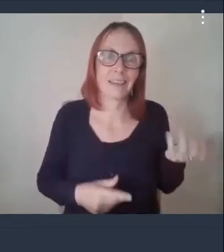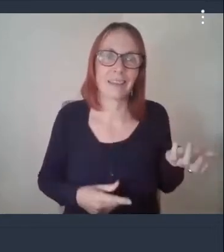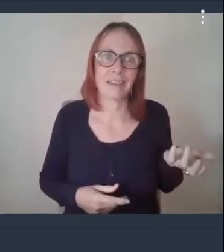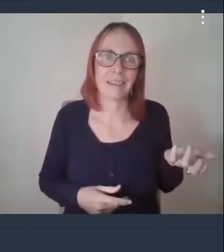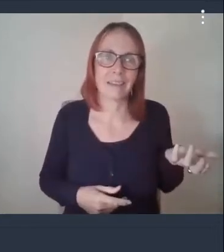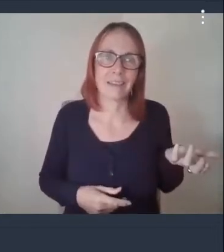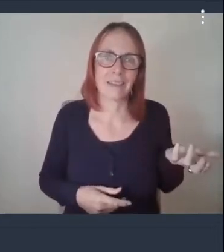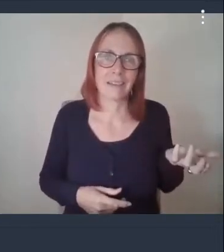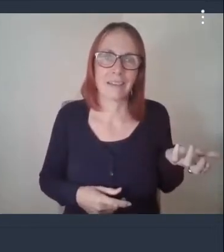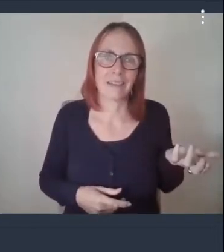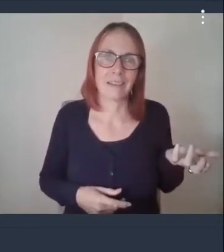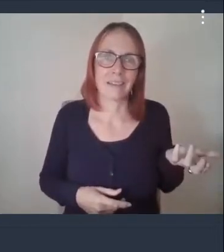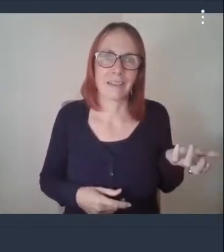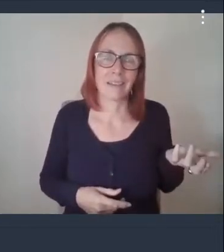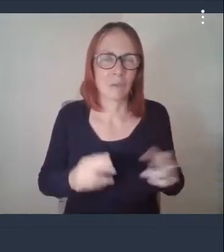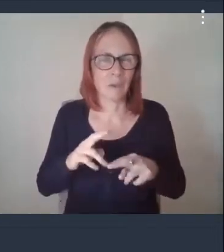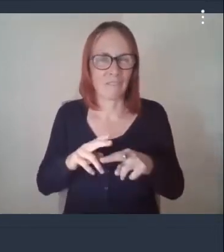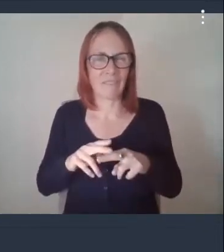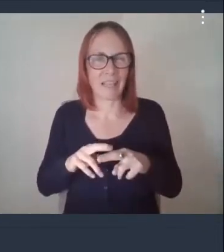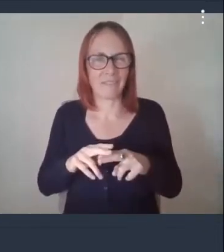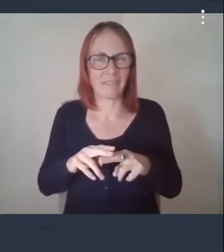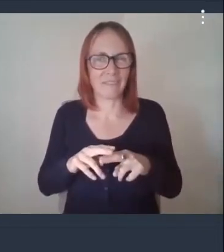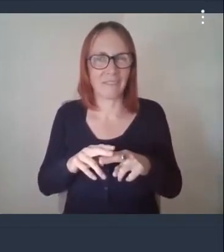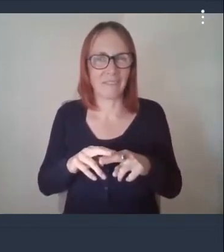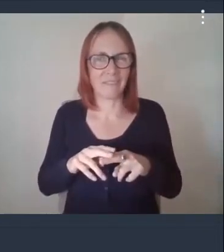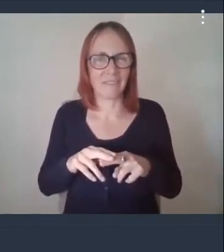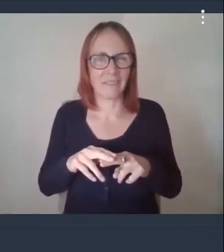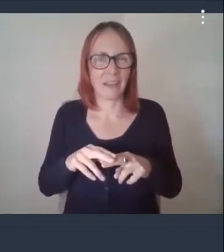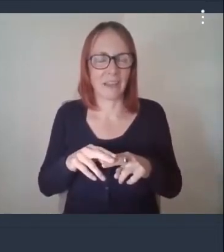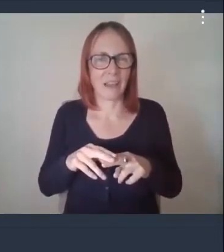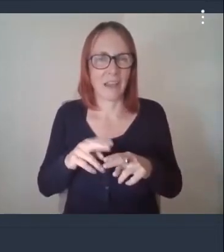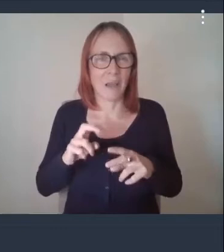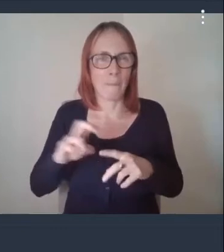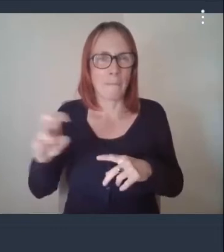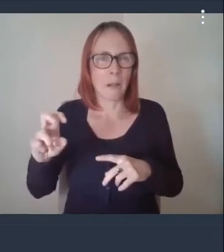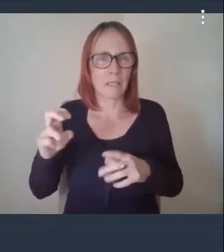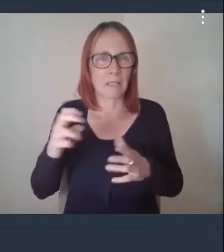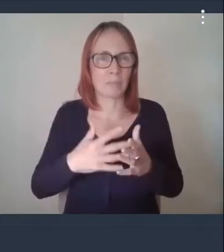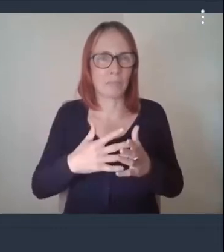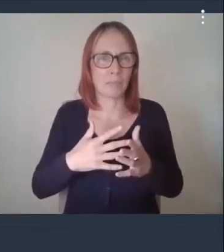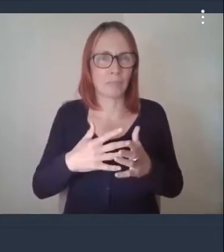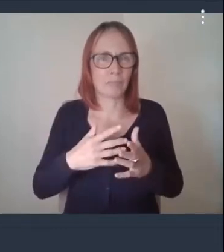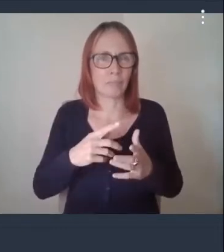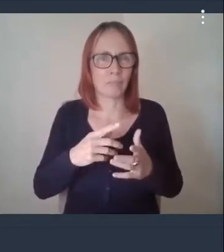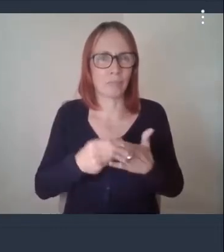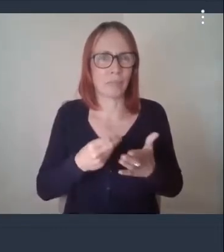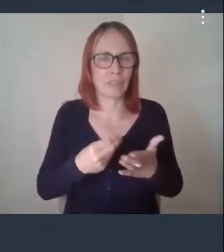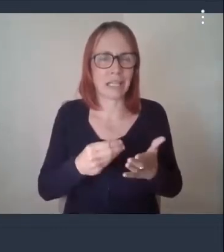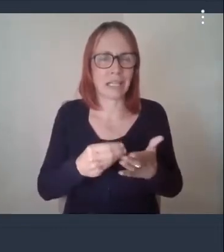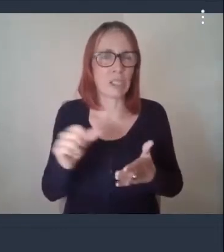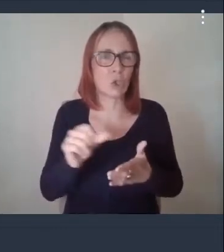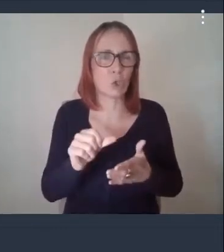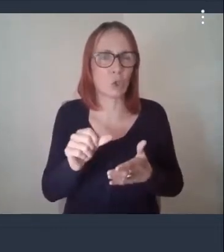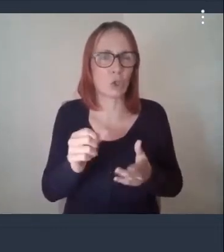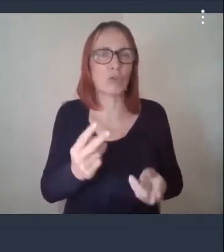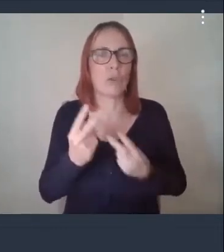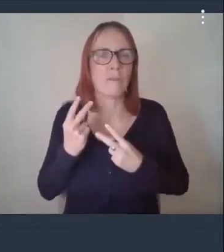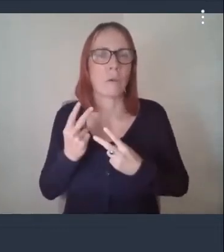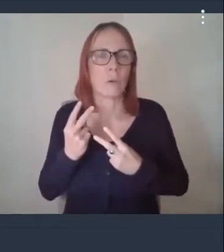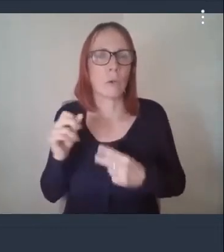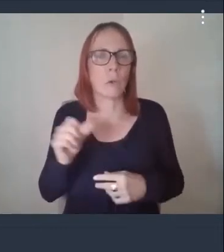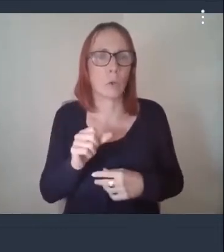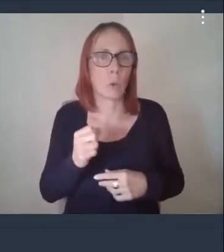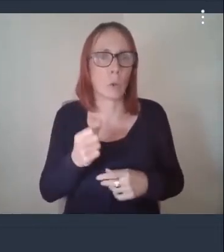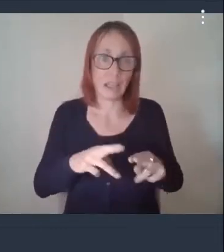within five prices for bus via should get reviewed if the cities can do it for cheaper